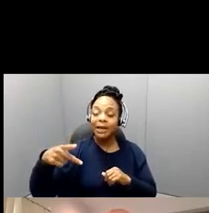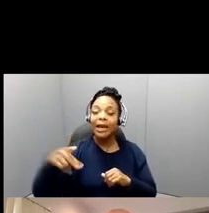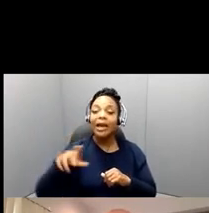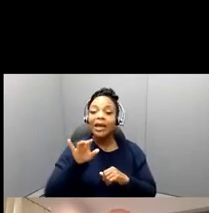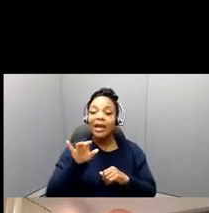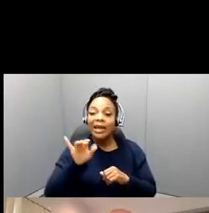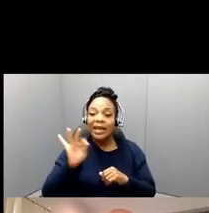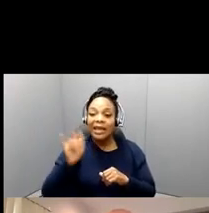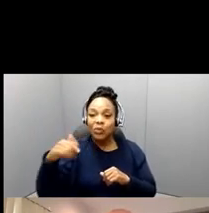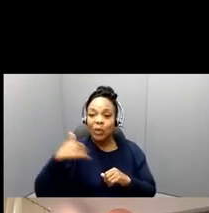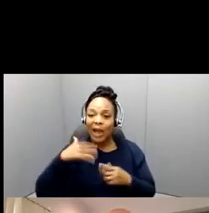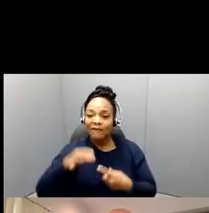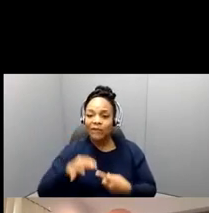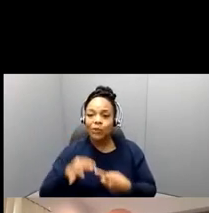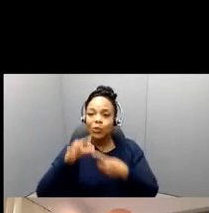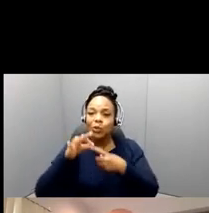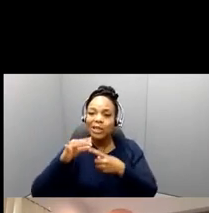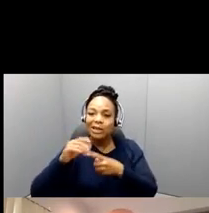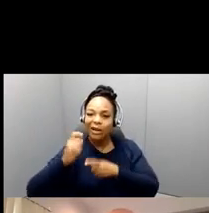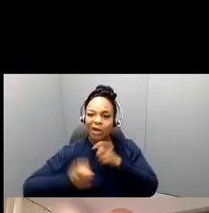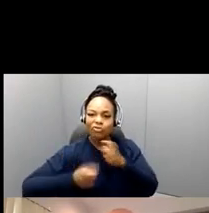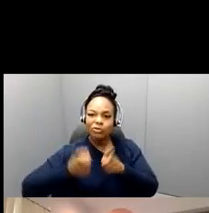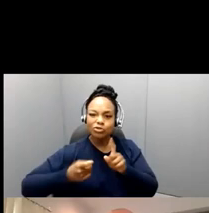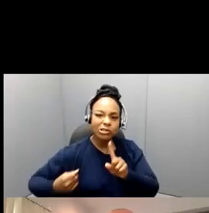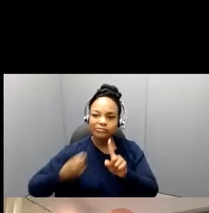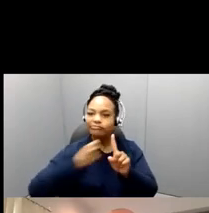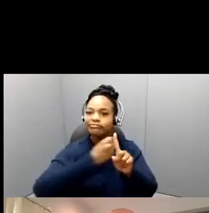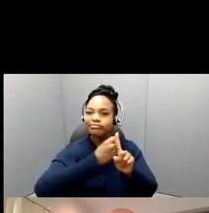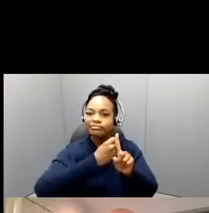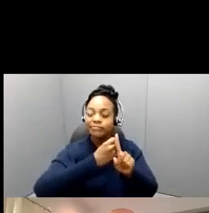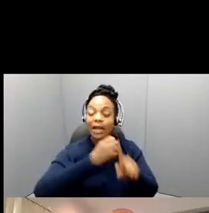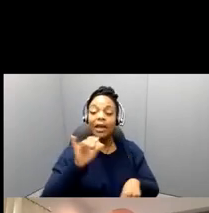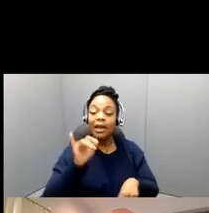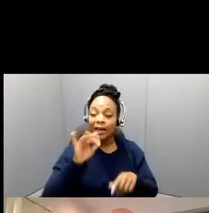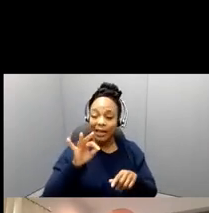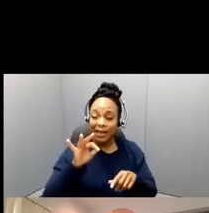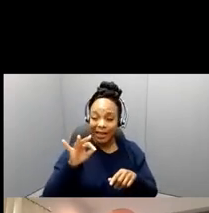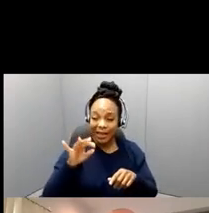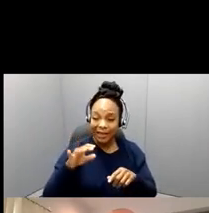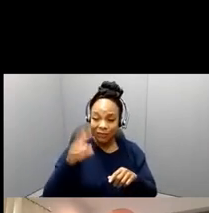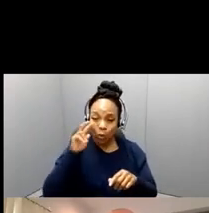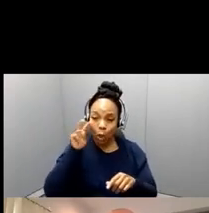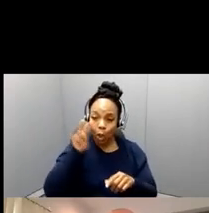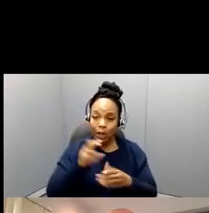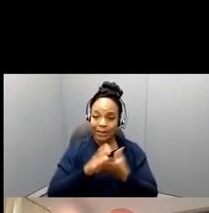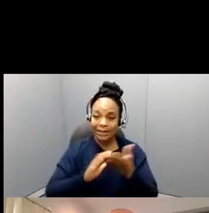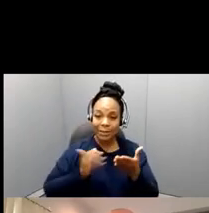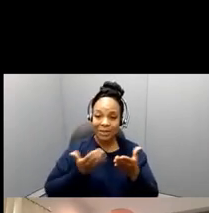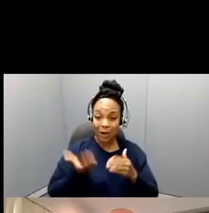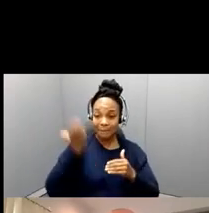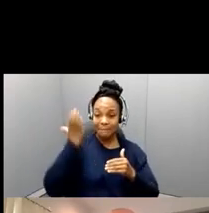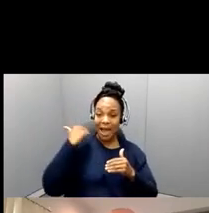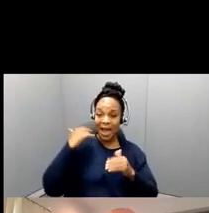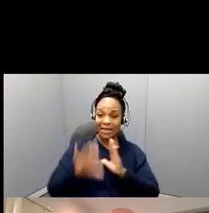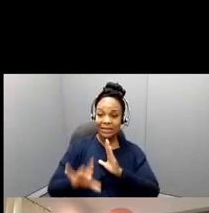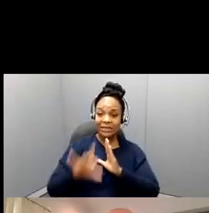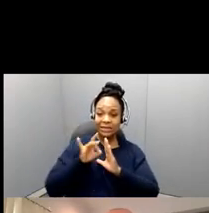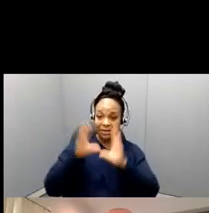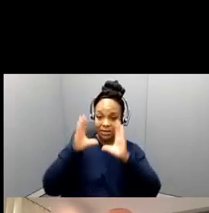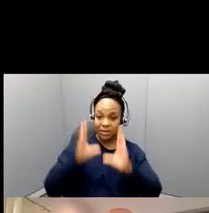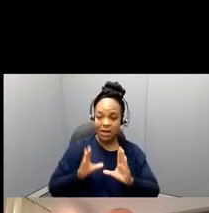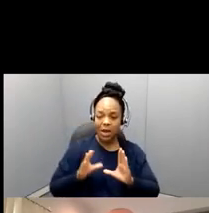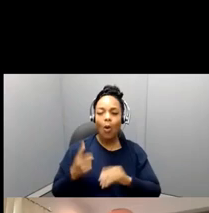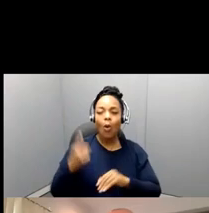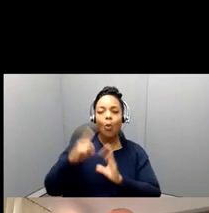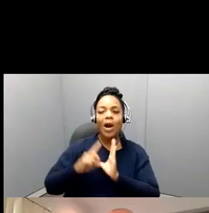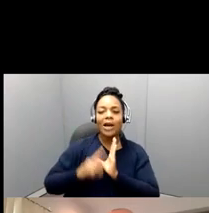or have funded, uh, recently, there's, for us, one of the studies right now is, is looking at child care workers,